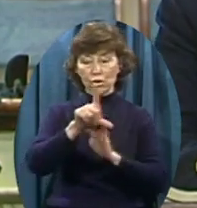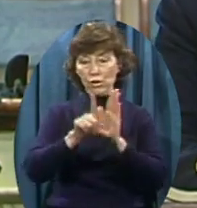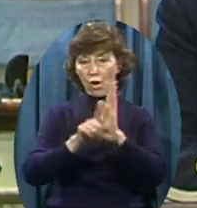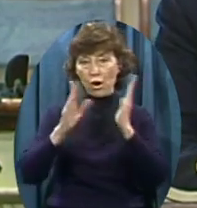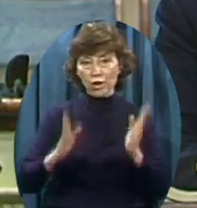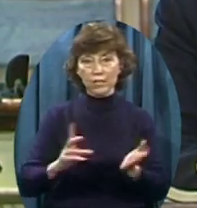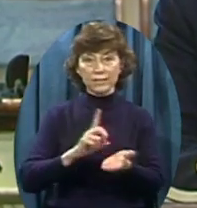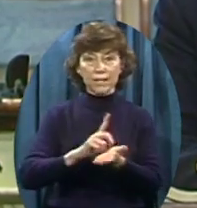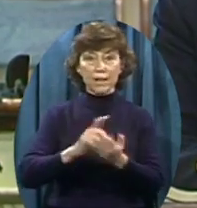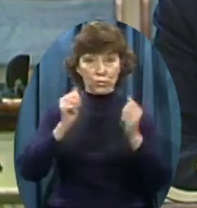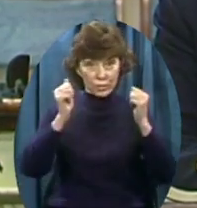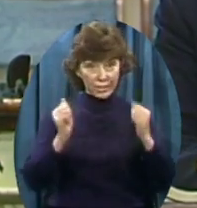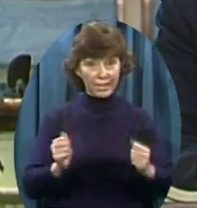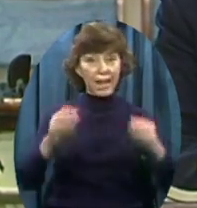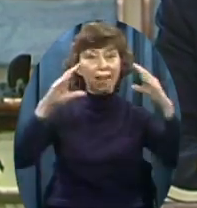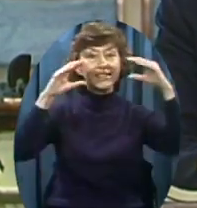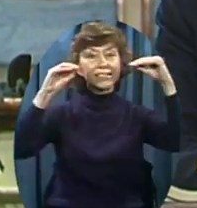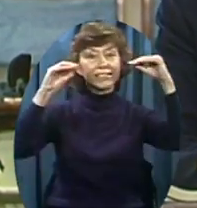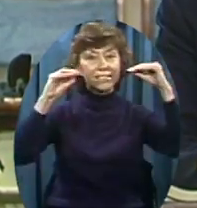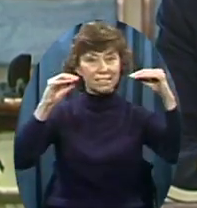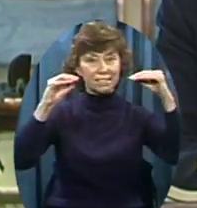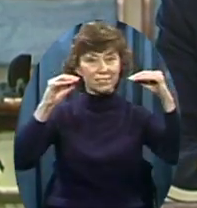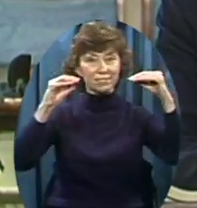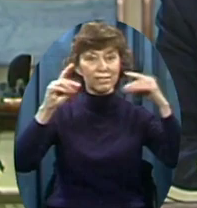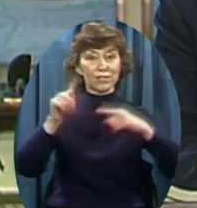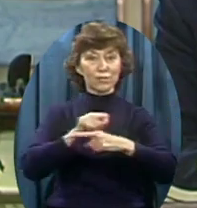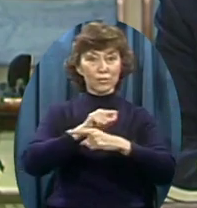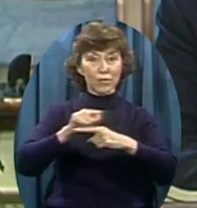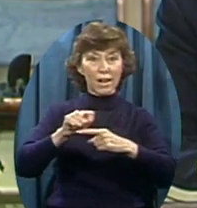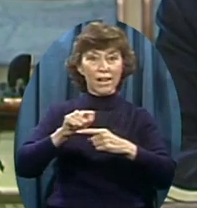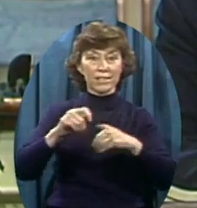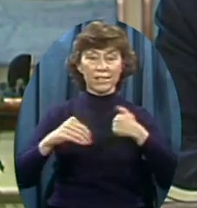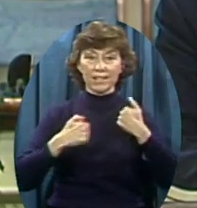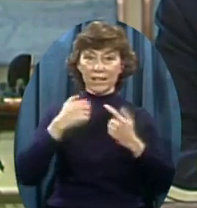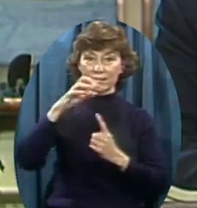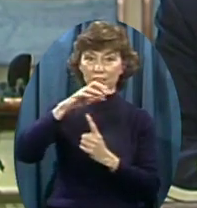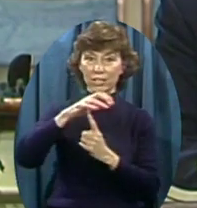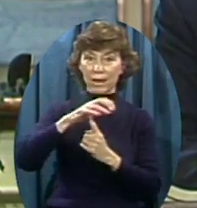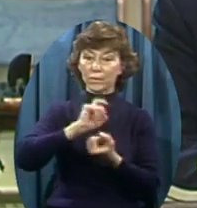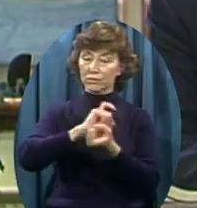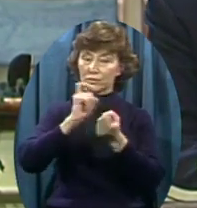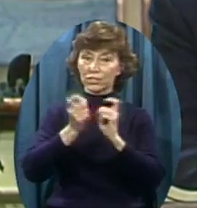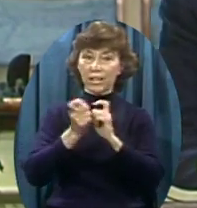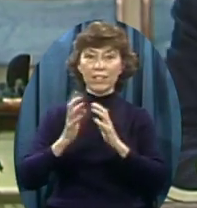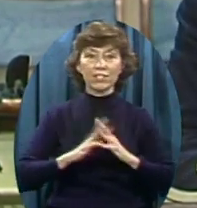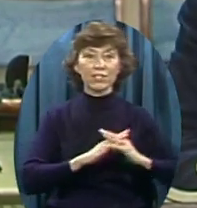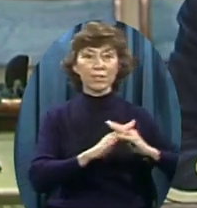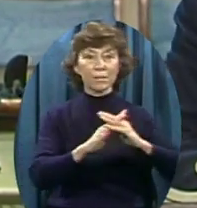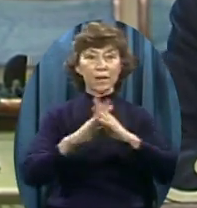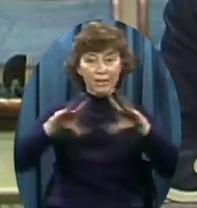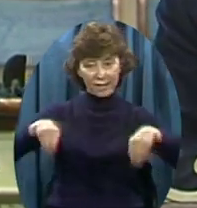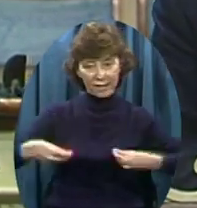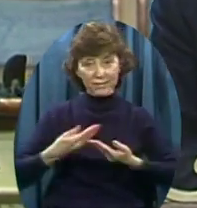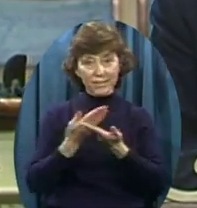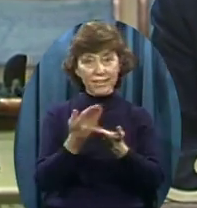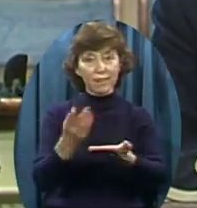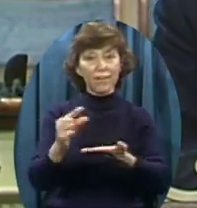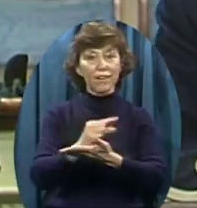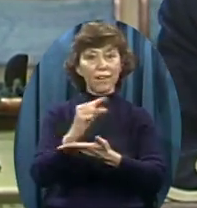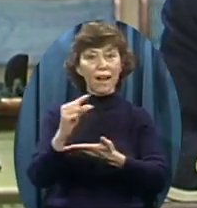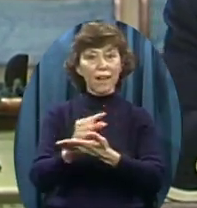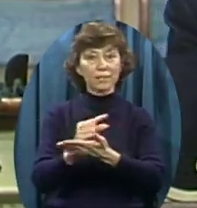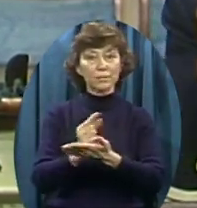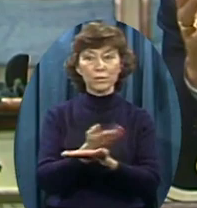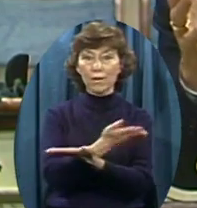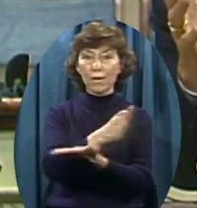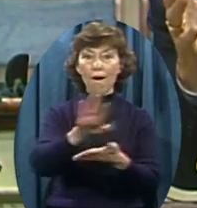can train the young champions Who can change America And give the gospel to the world A little over five years ago When we started construction